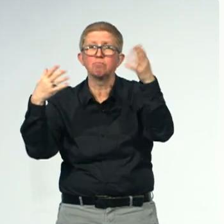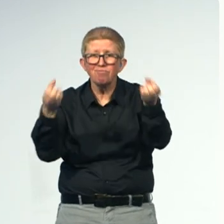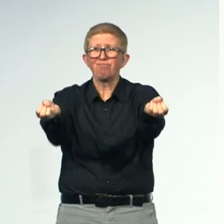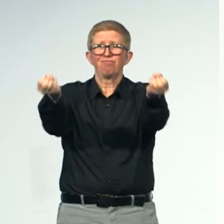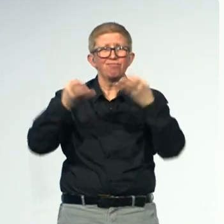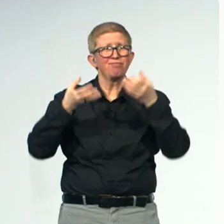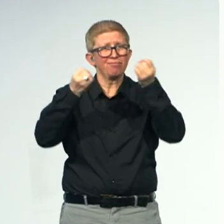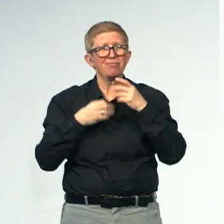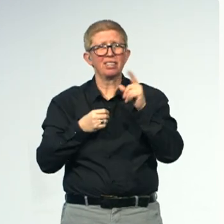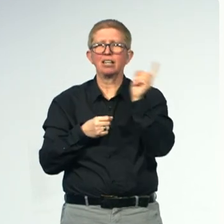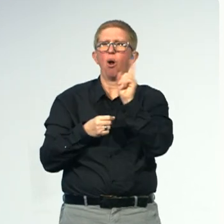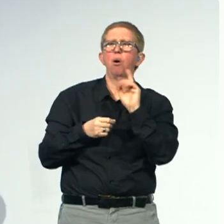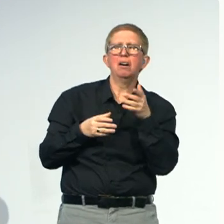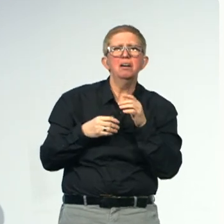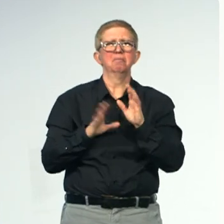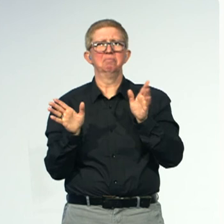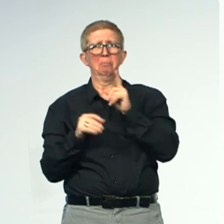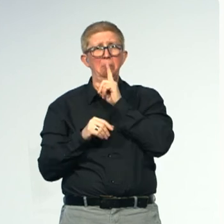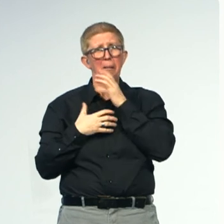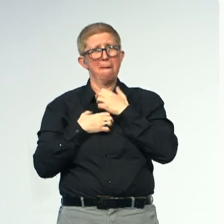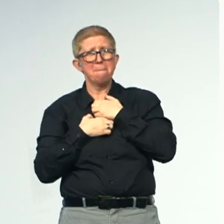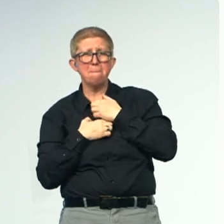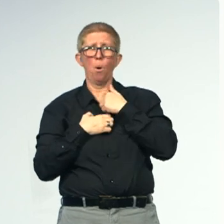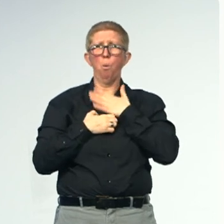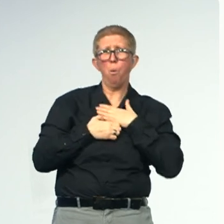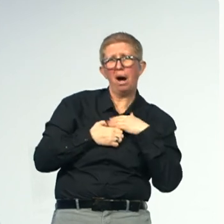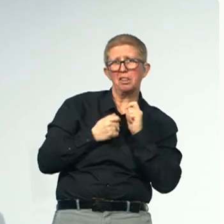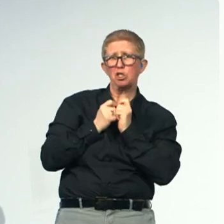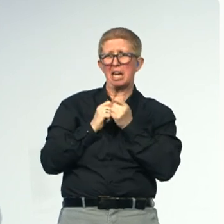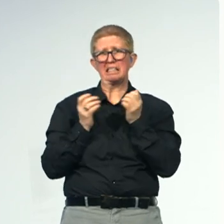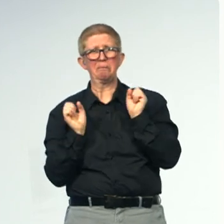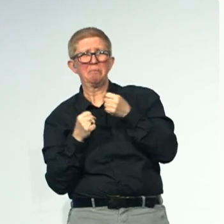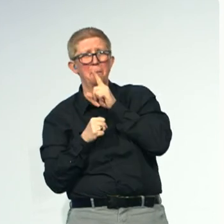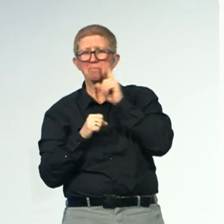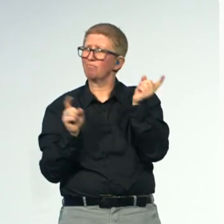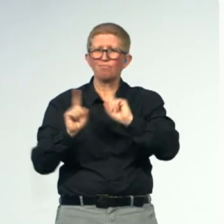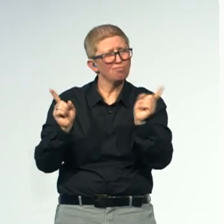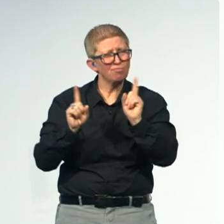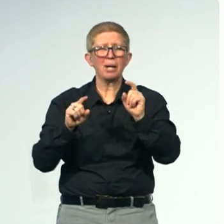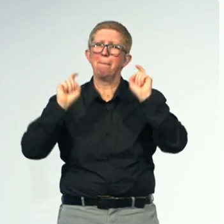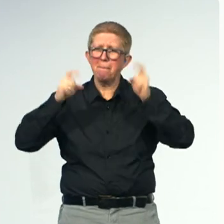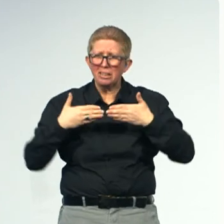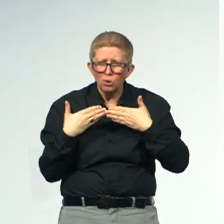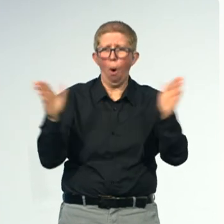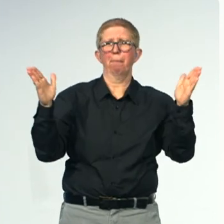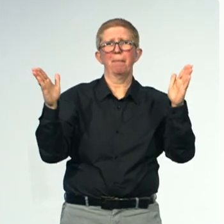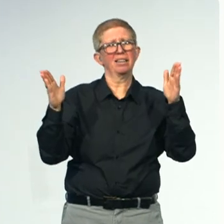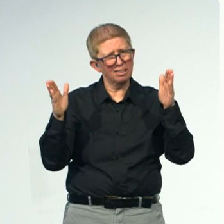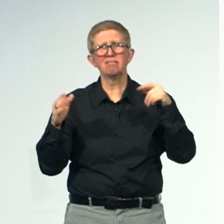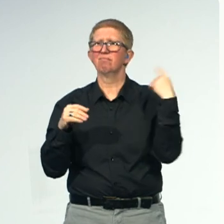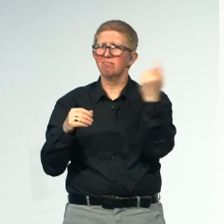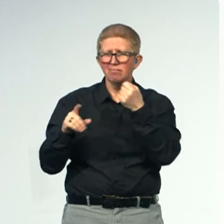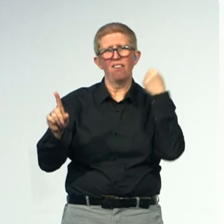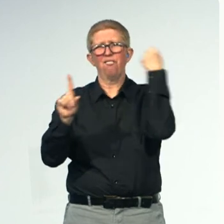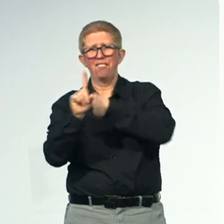change. The road to success is commitment. We need to change the world. And I believe that our time